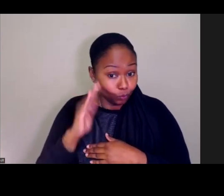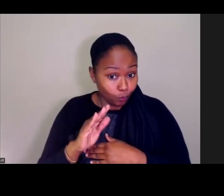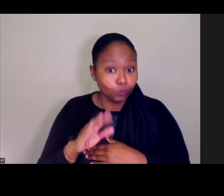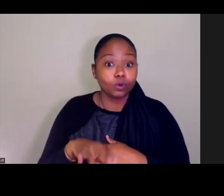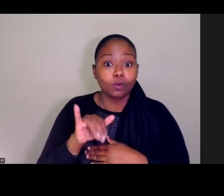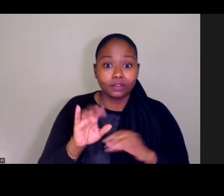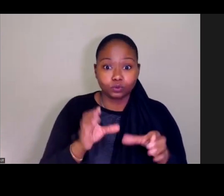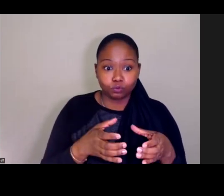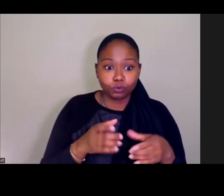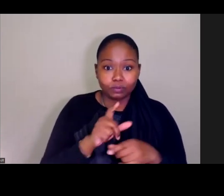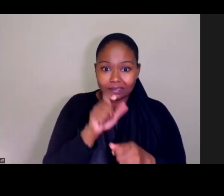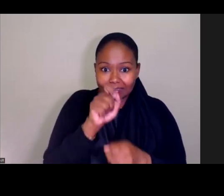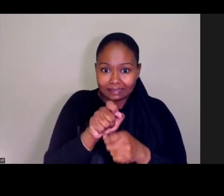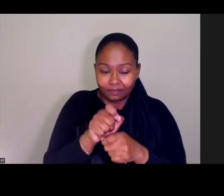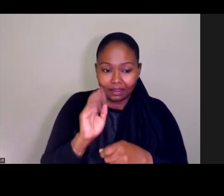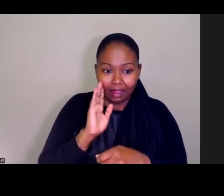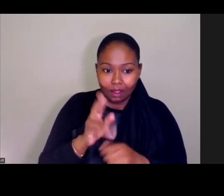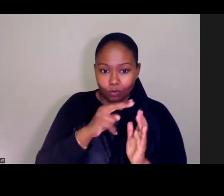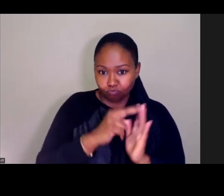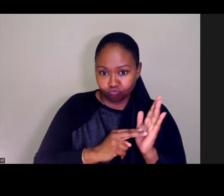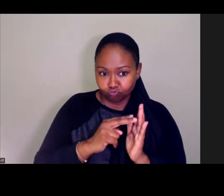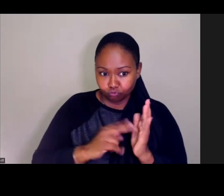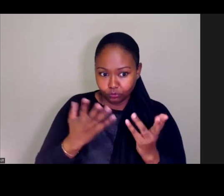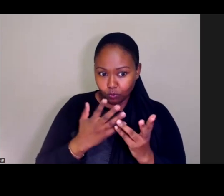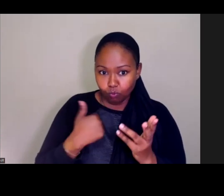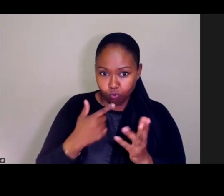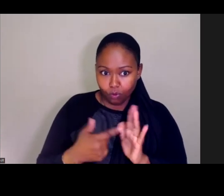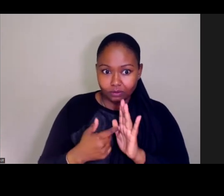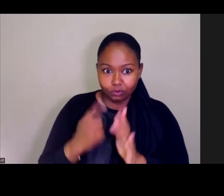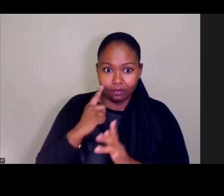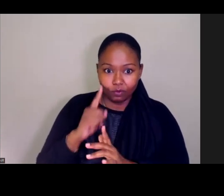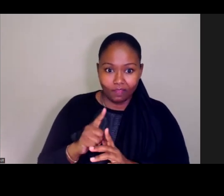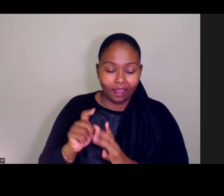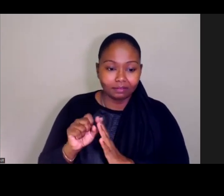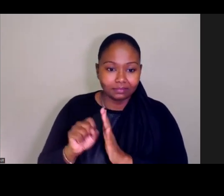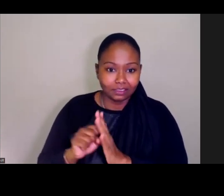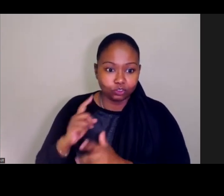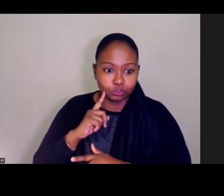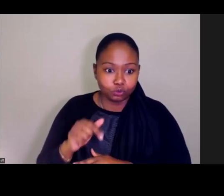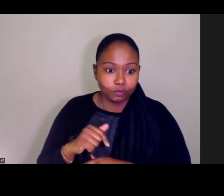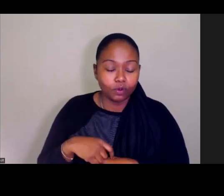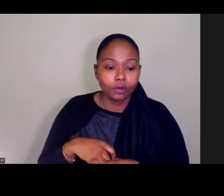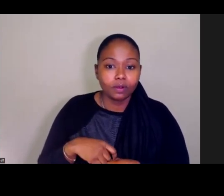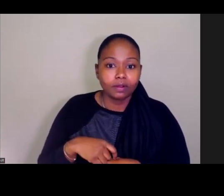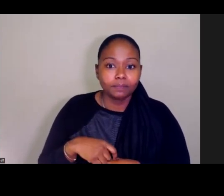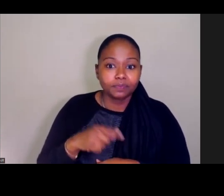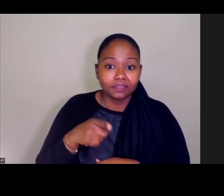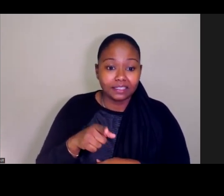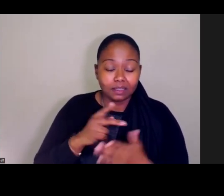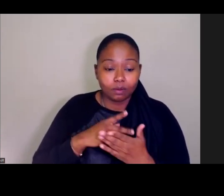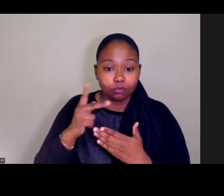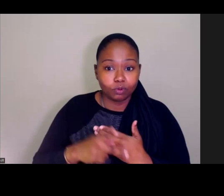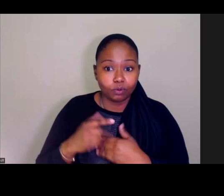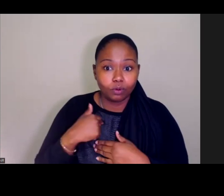group, um, specifically, I'll just read what is referenced in the statute. Uh, the BCHIP program is funding to